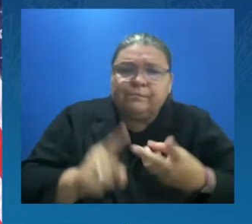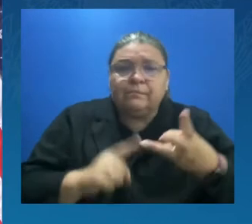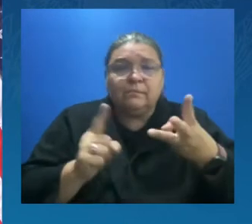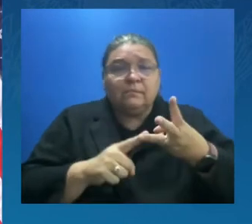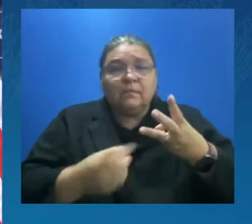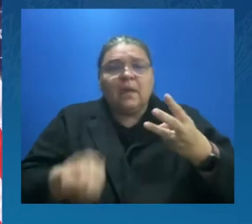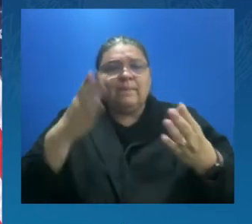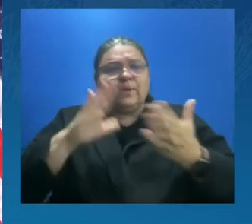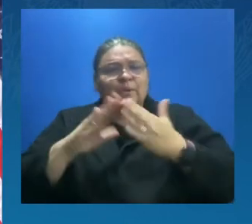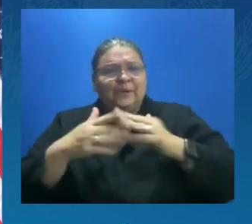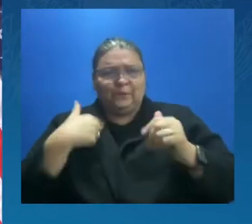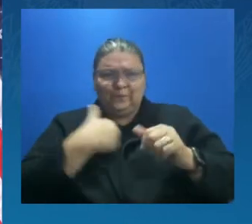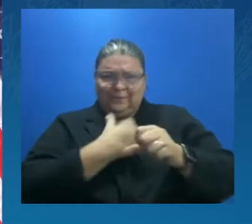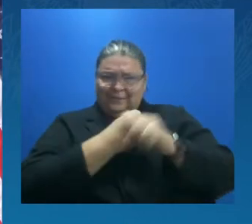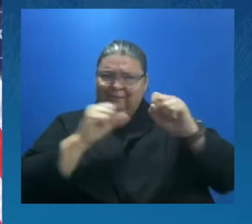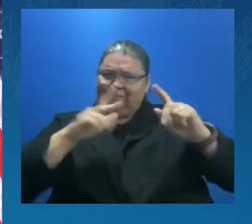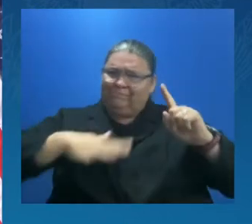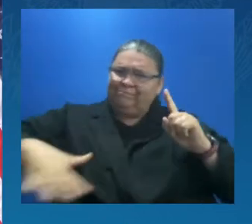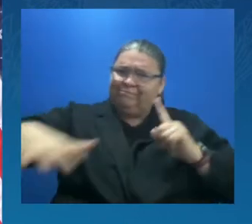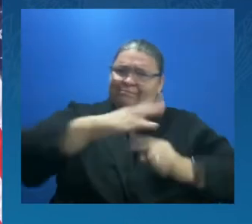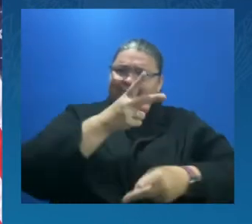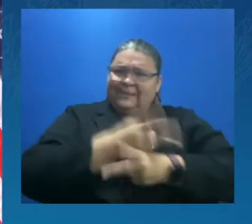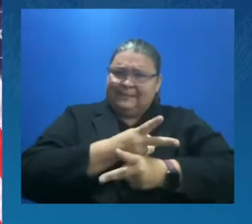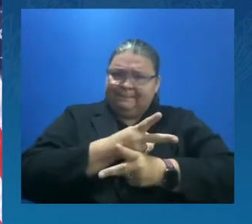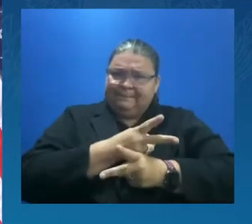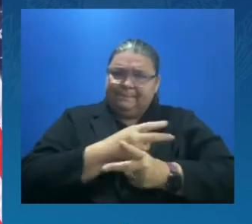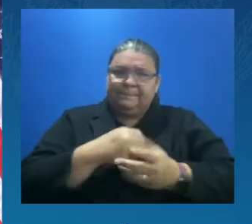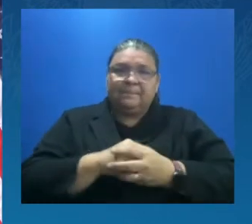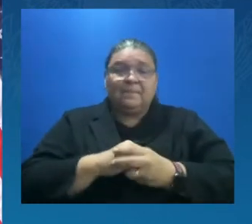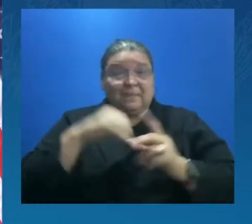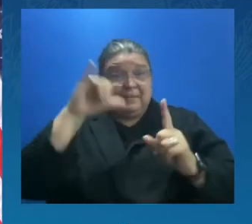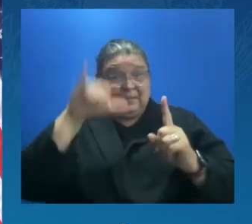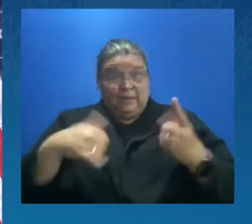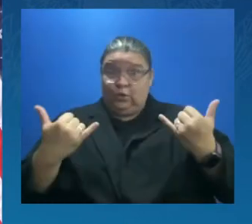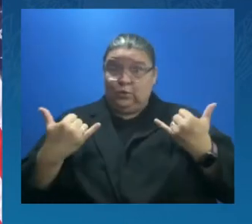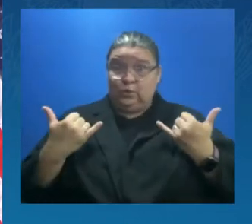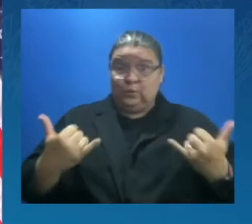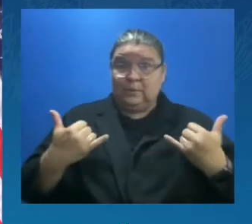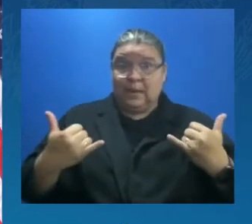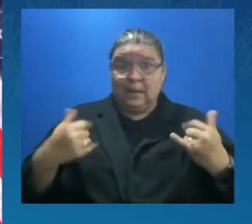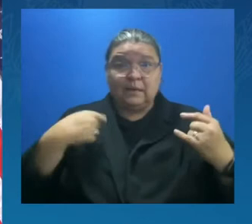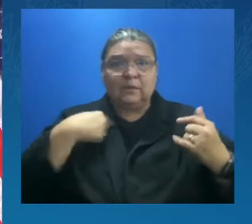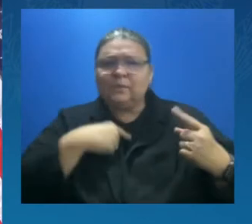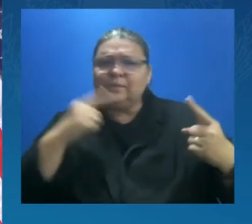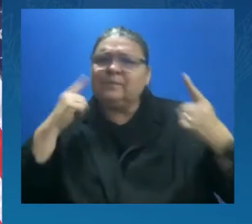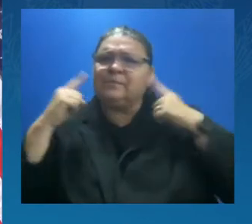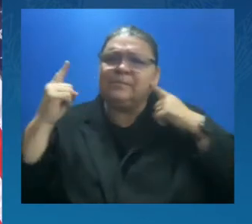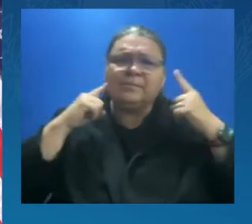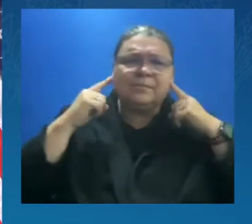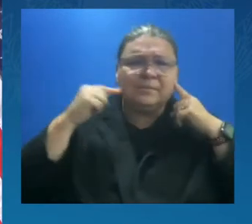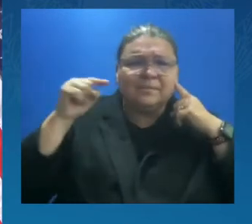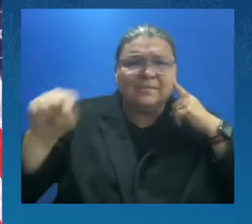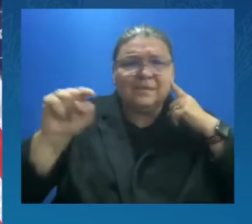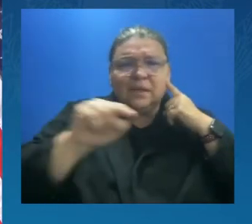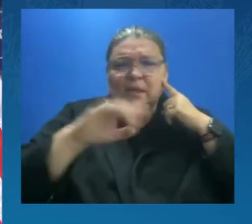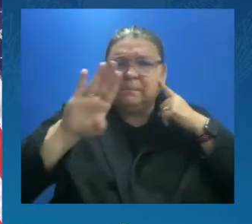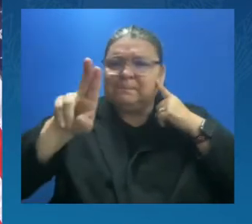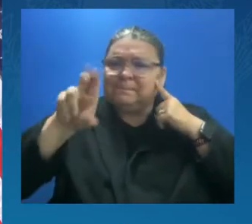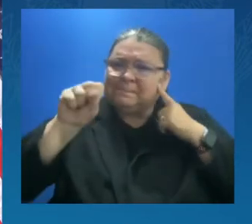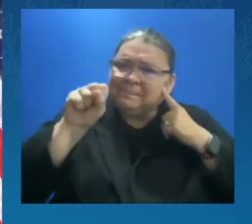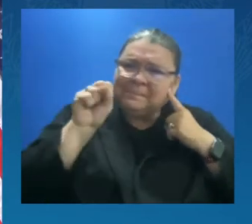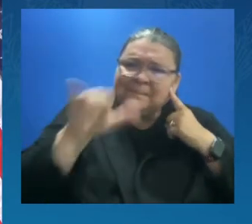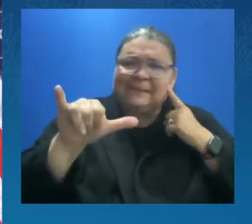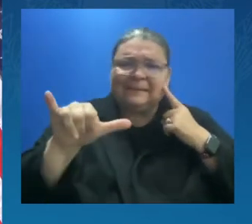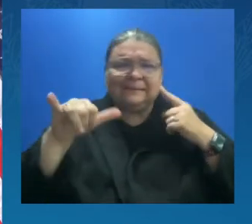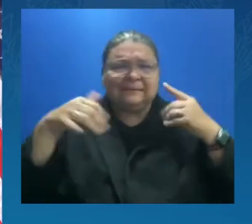As we heard today from all the distinguished guests, the stakes in our business are really high, and in our line of work, you can't put a price on a loved one